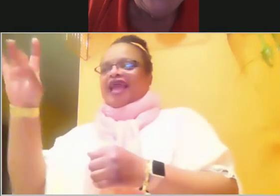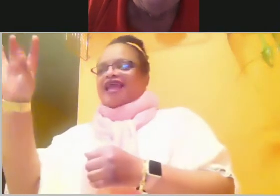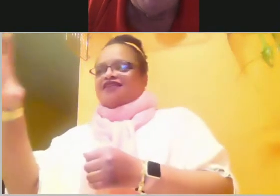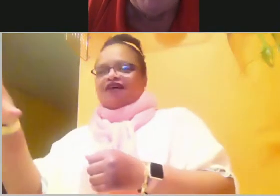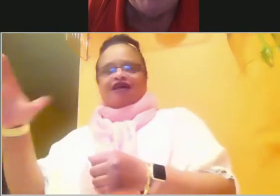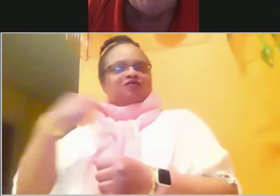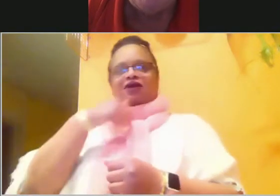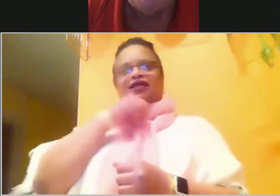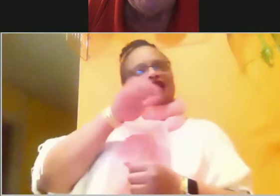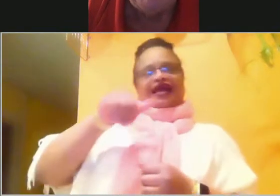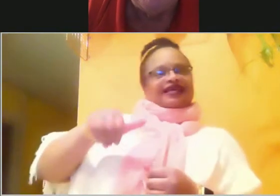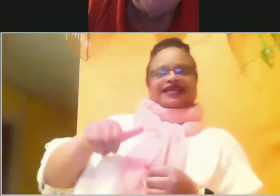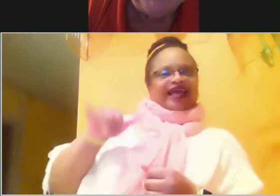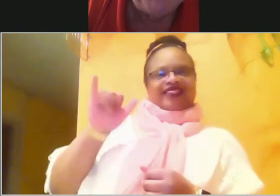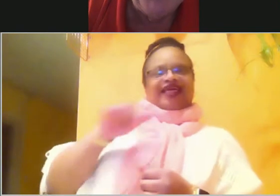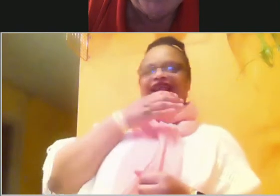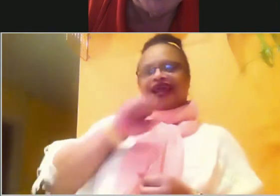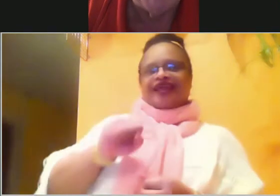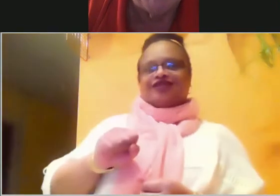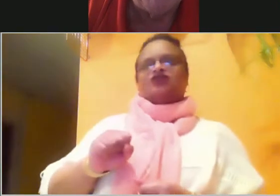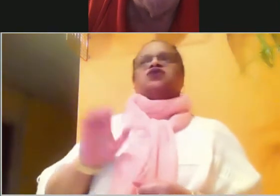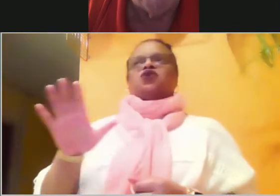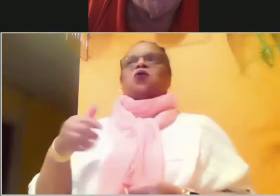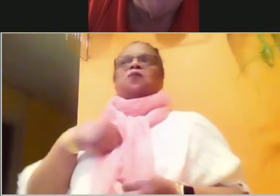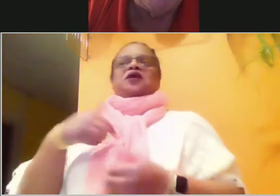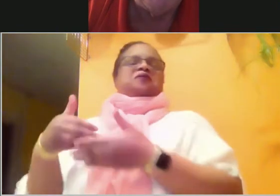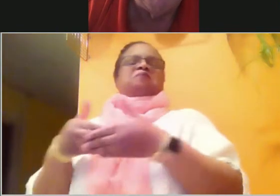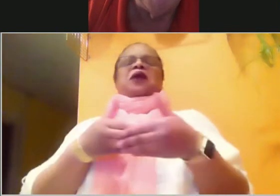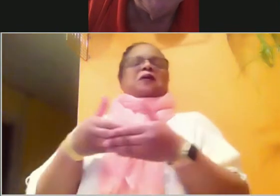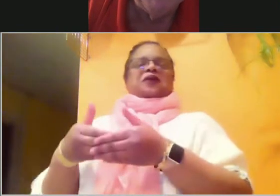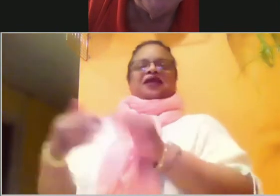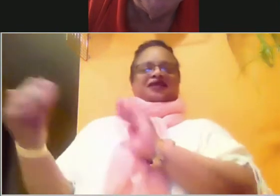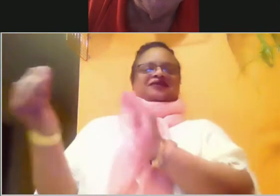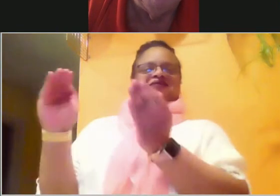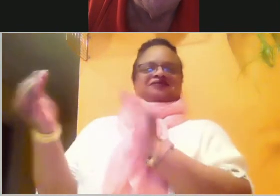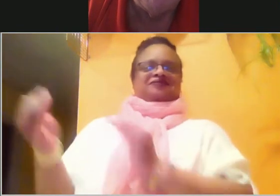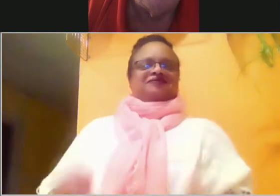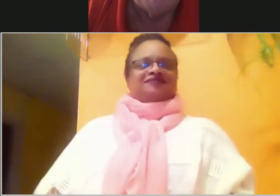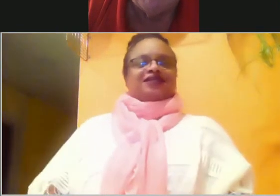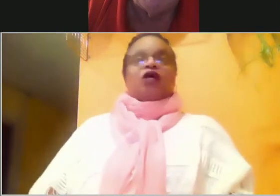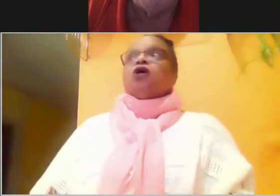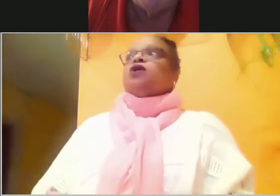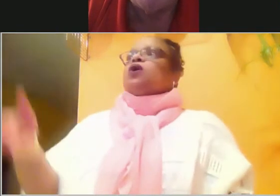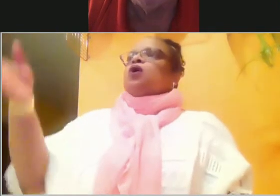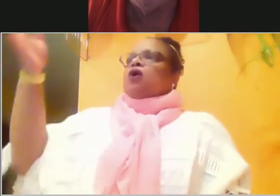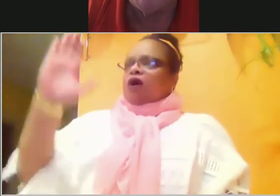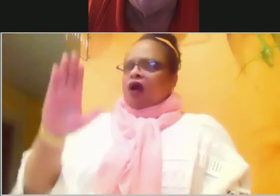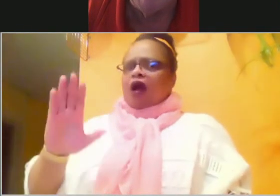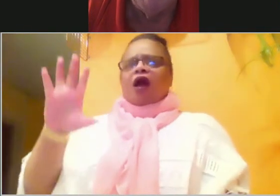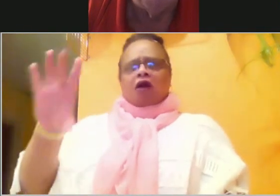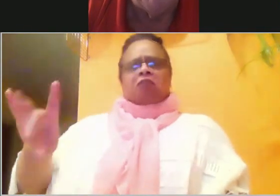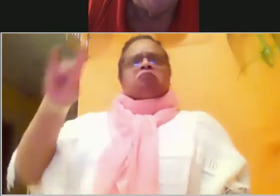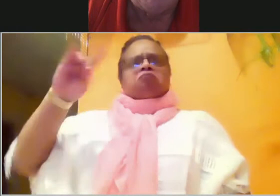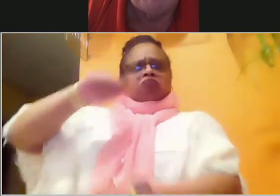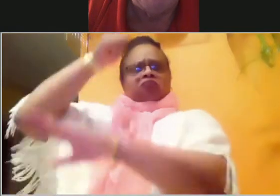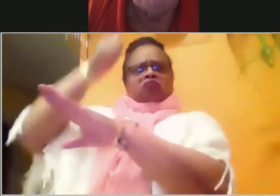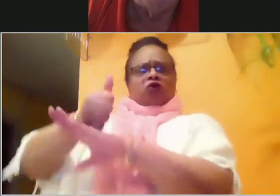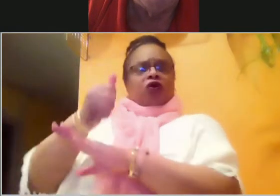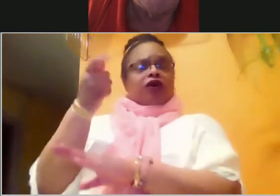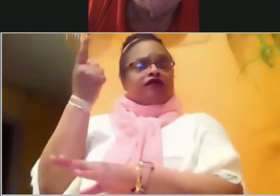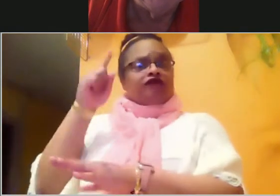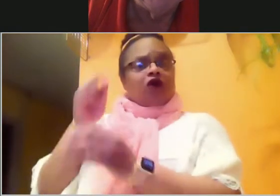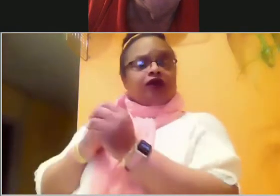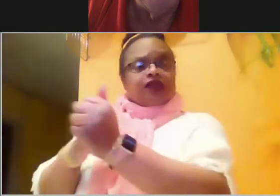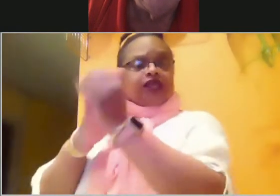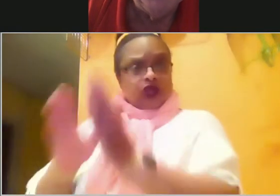but God said to Joshua after appointing him leader of the Israelites in chapter one, verse eight,